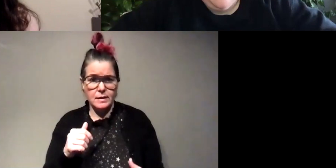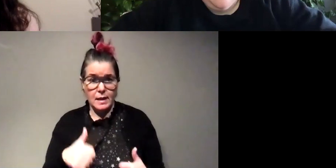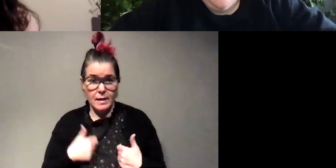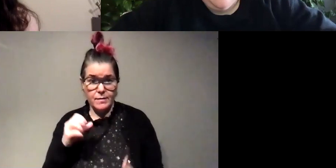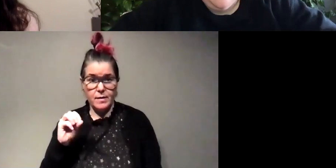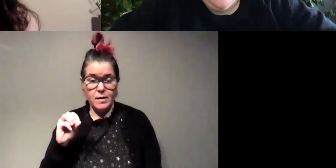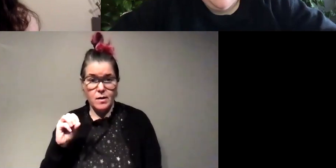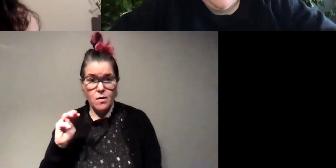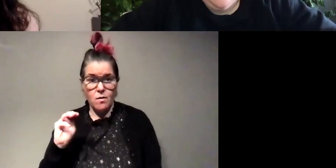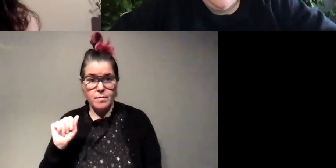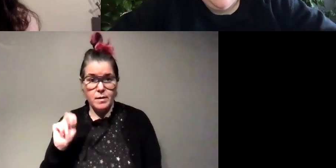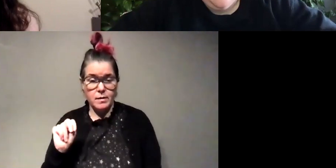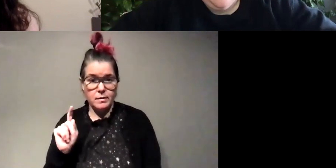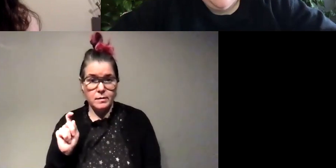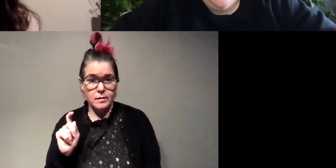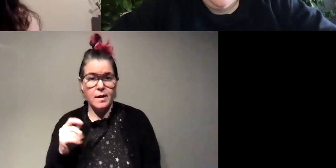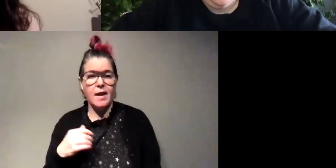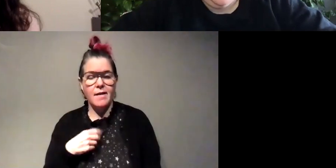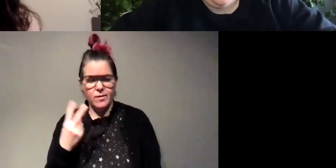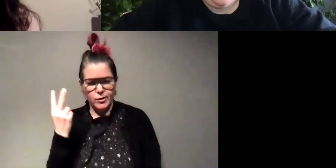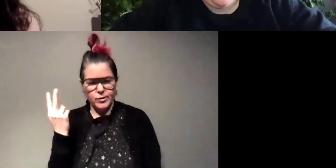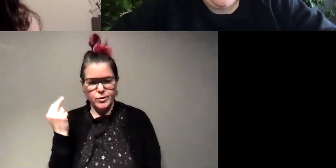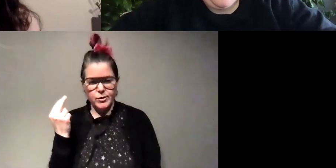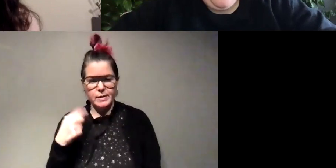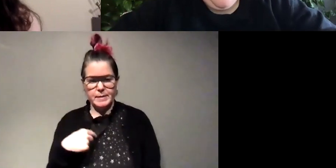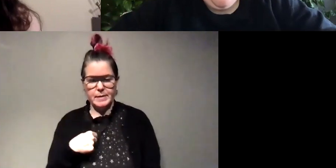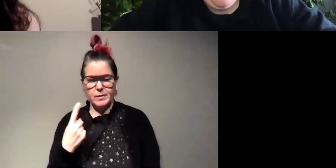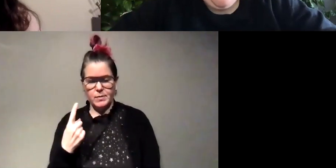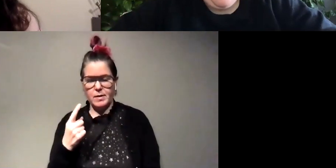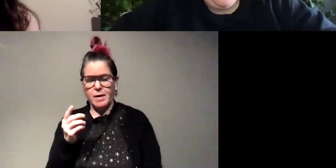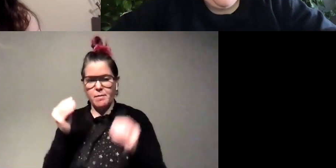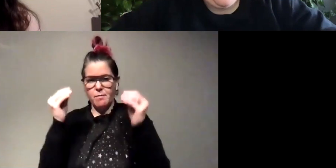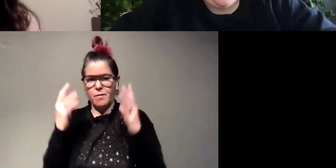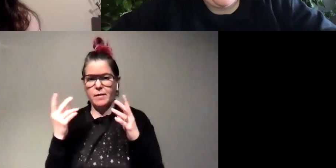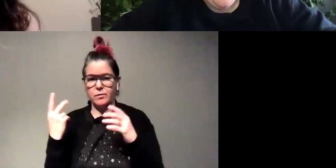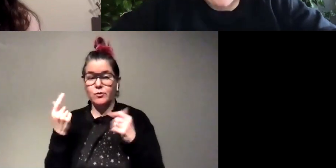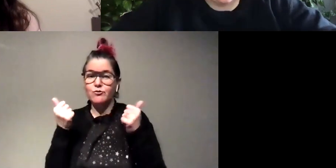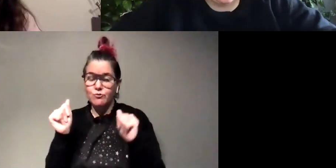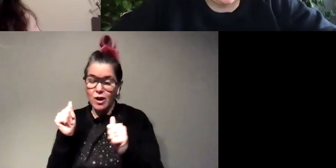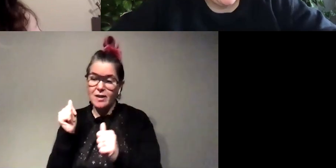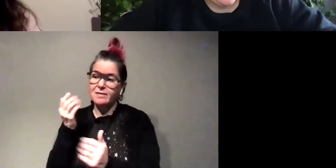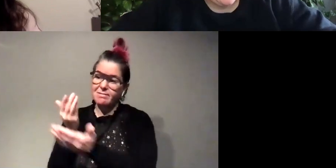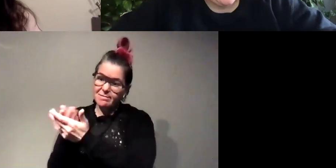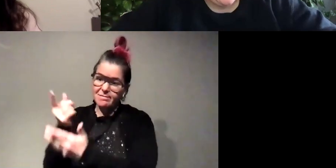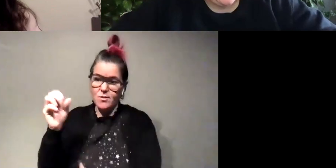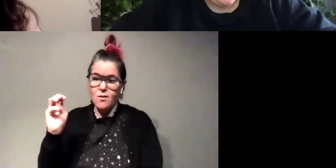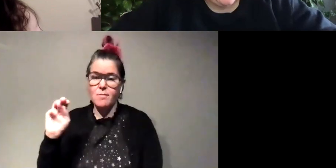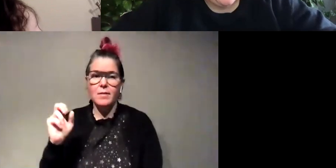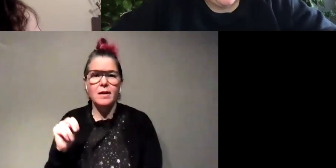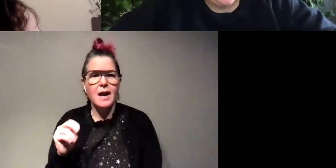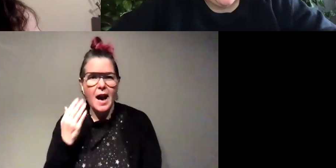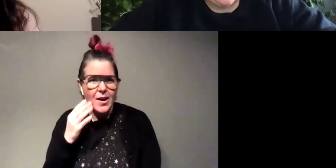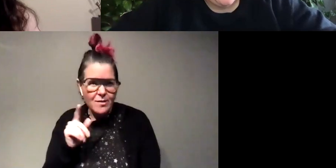i don't actually i had a couple years ago me and one of my professors we were trying to go to oman but we're like i don't know of any